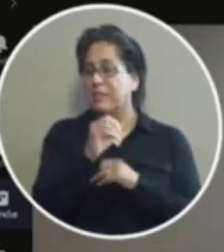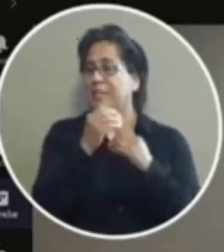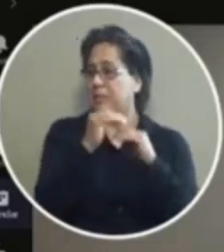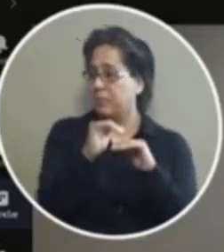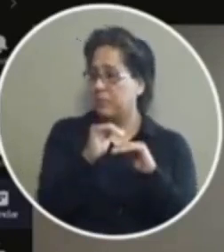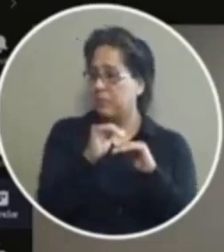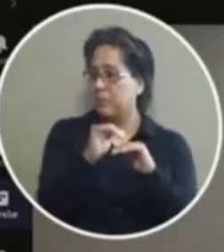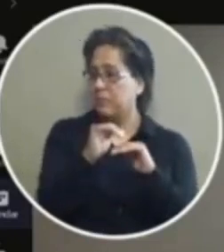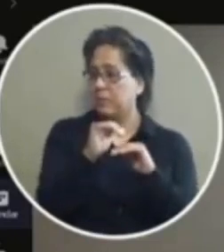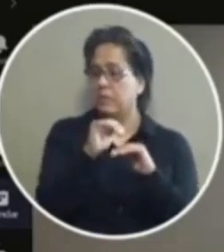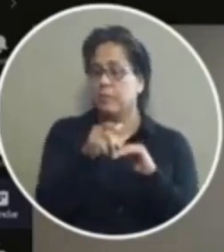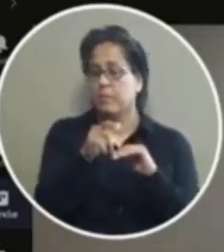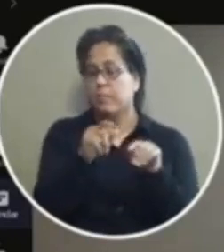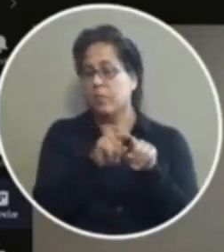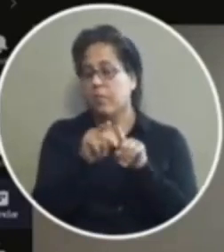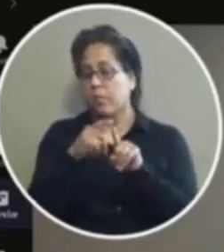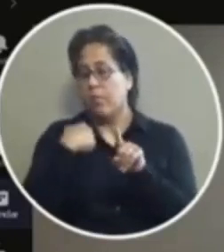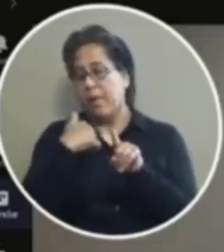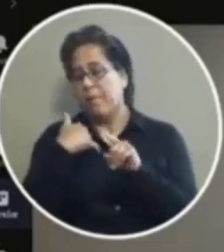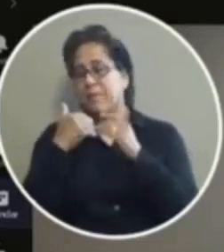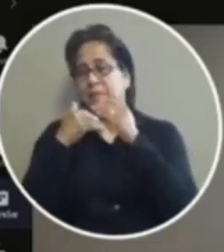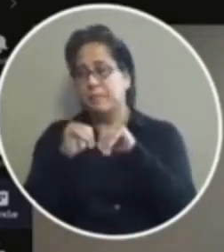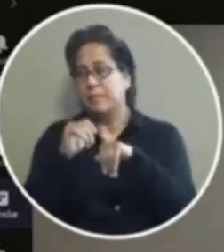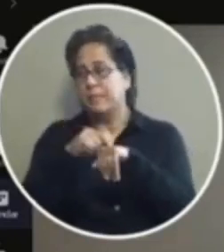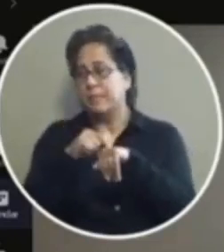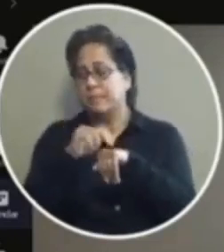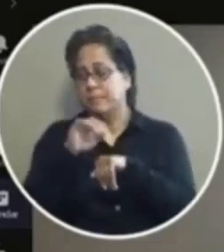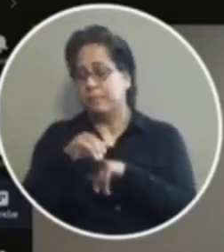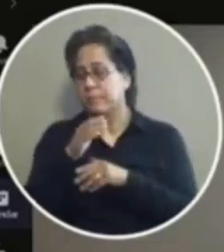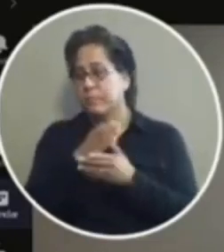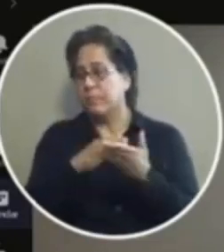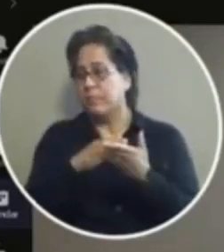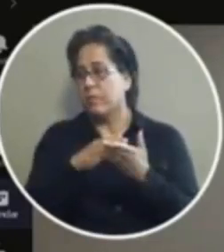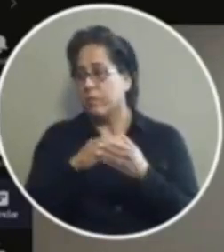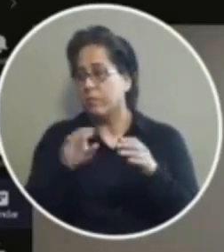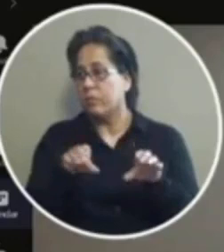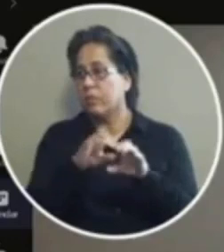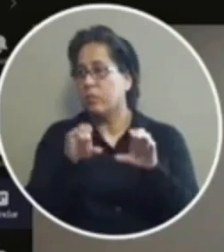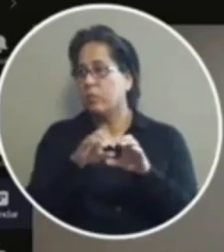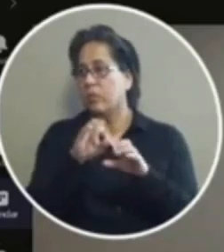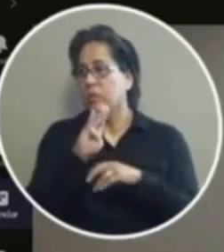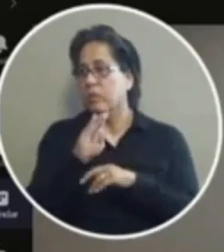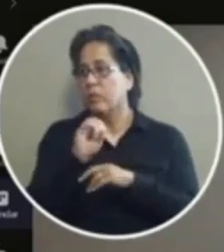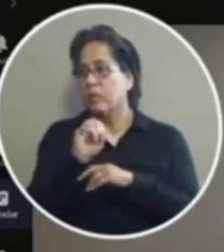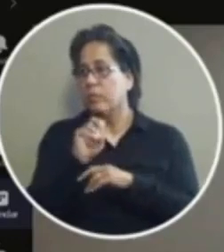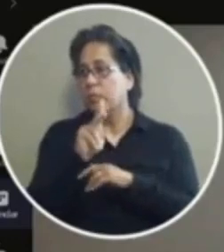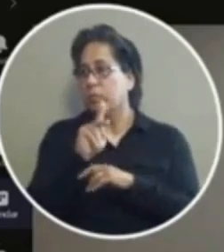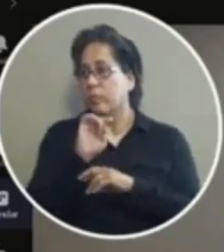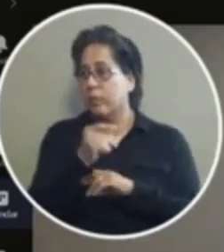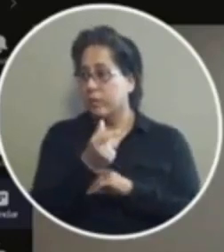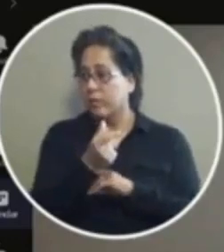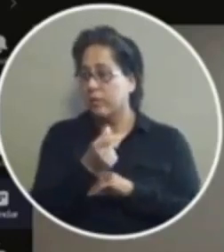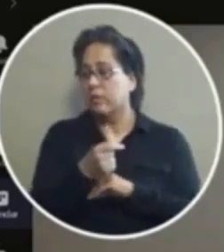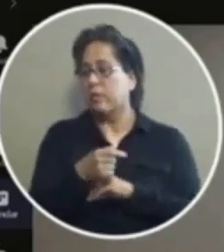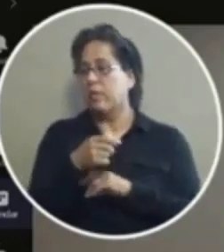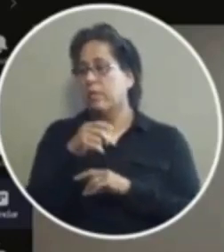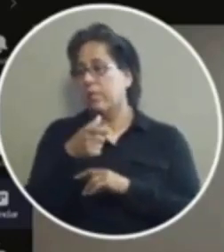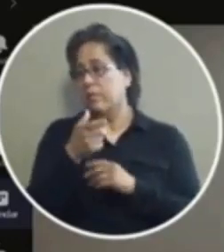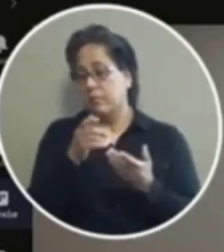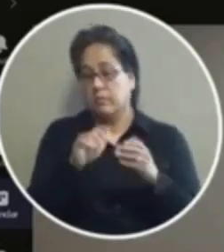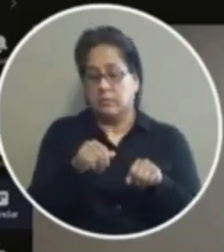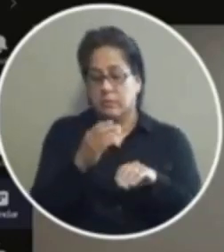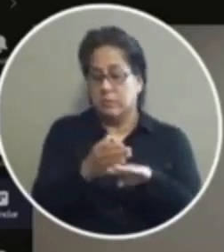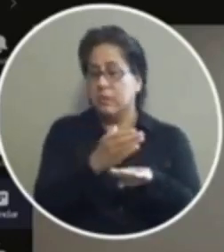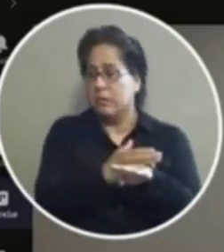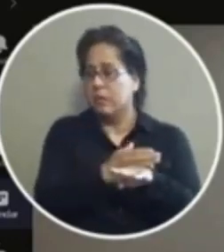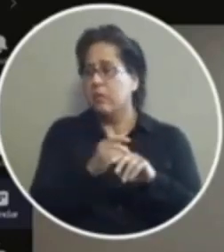the availability of that particular aspect of doing the the booking process that could be enhanced